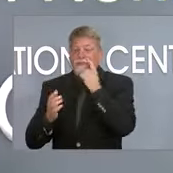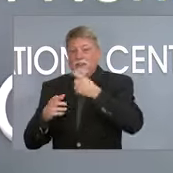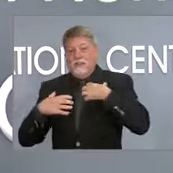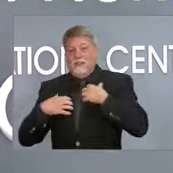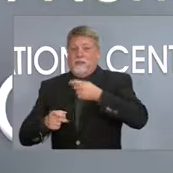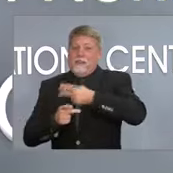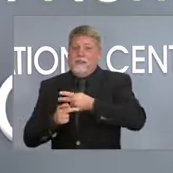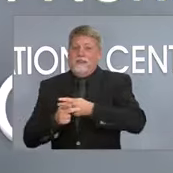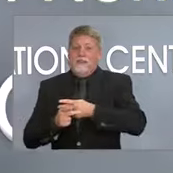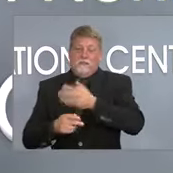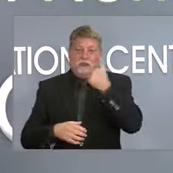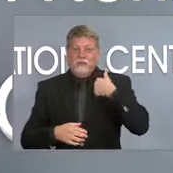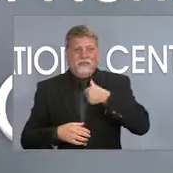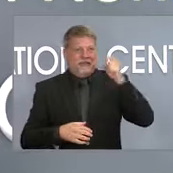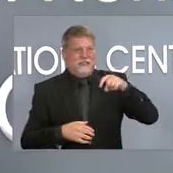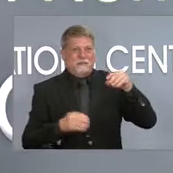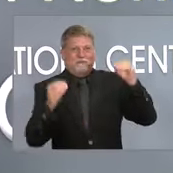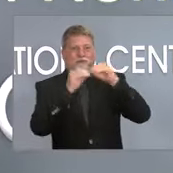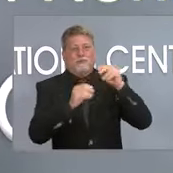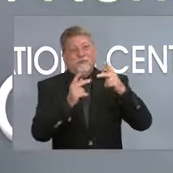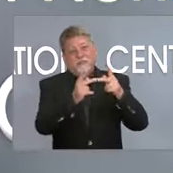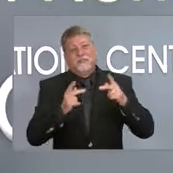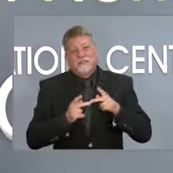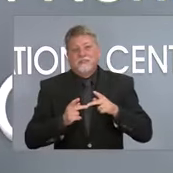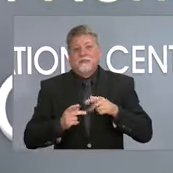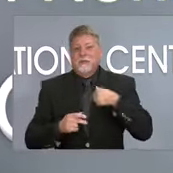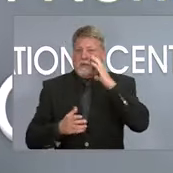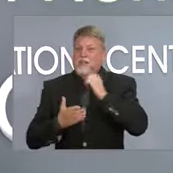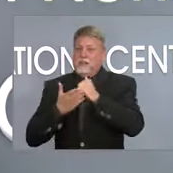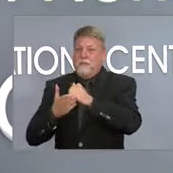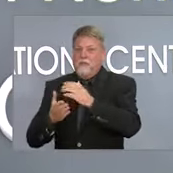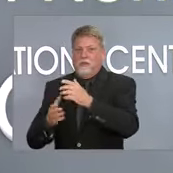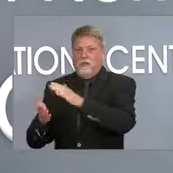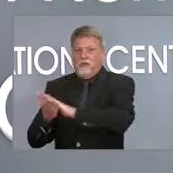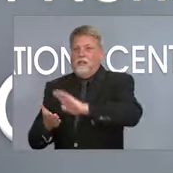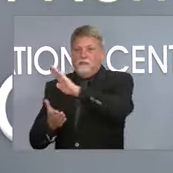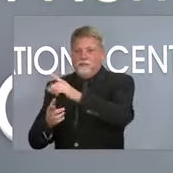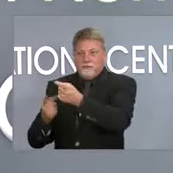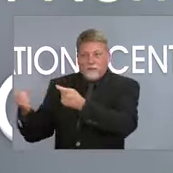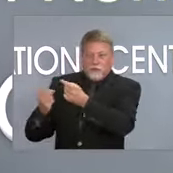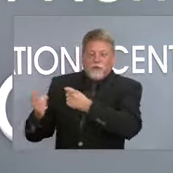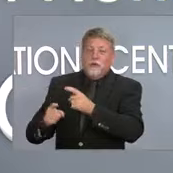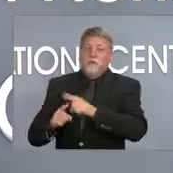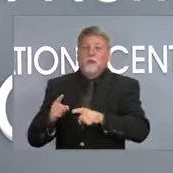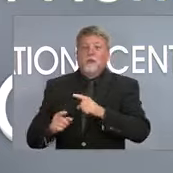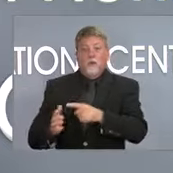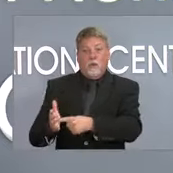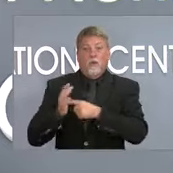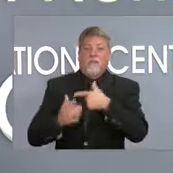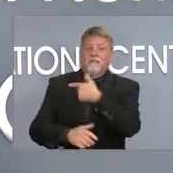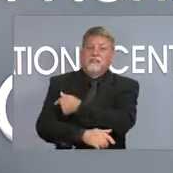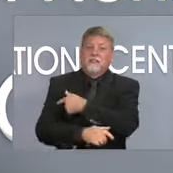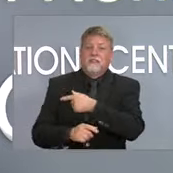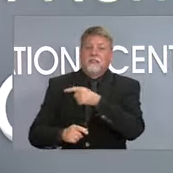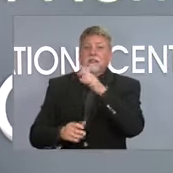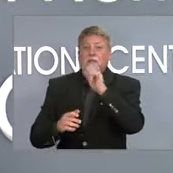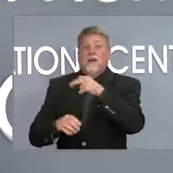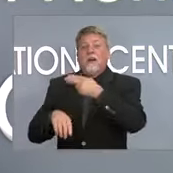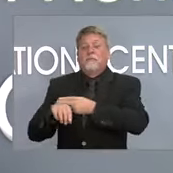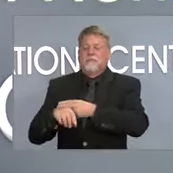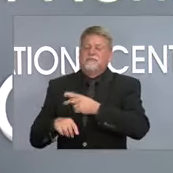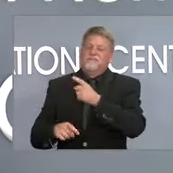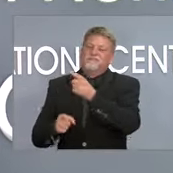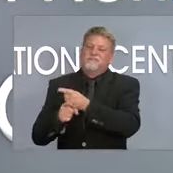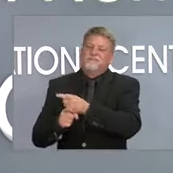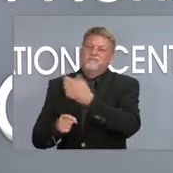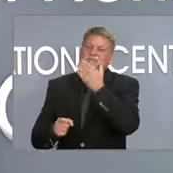critical. And we'll keep working to help them, but the vaccination requirement is the right thing to do. And I think it will end